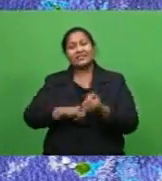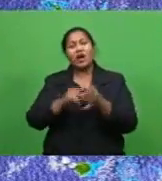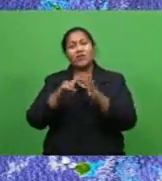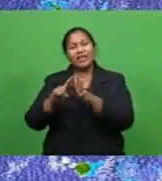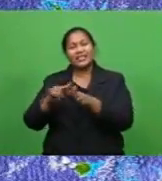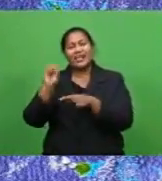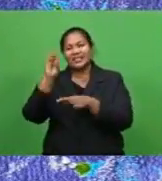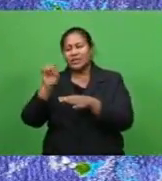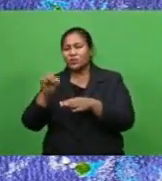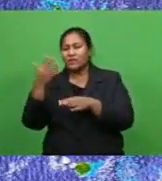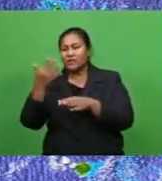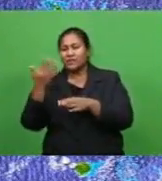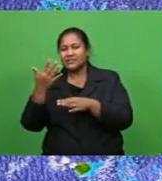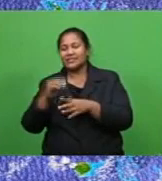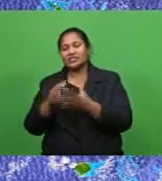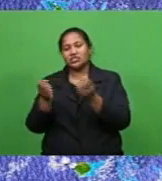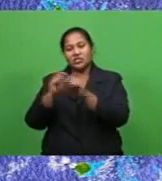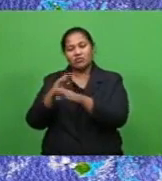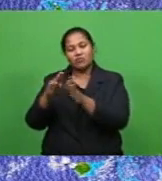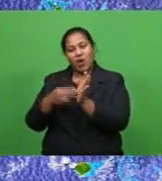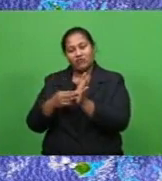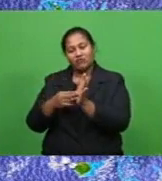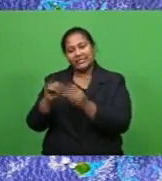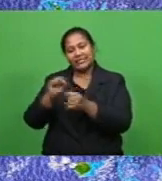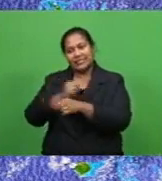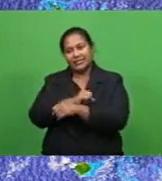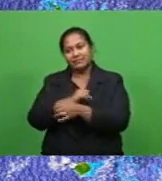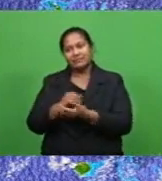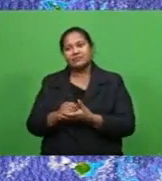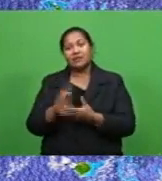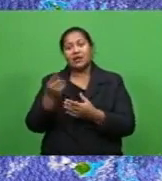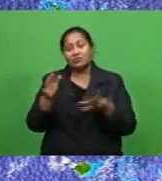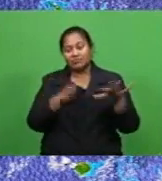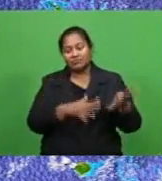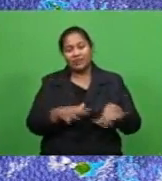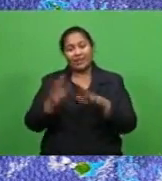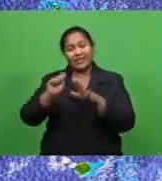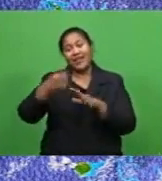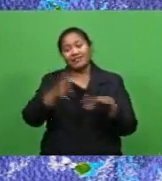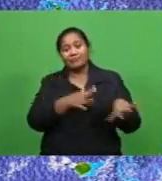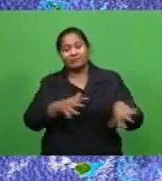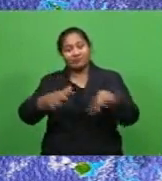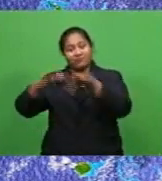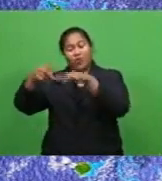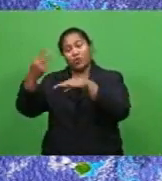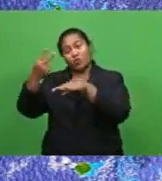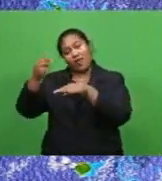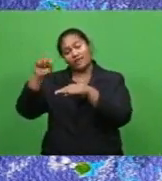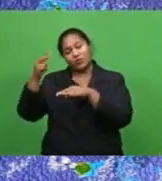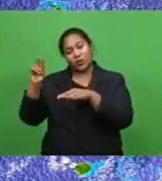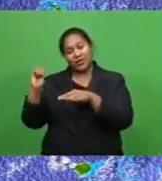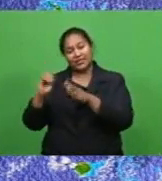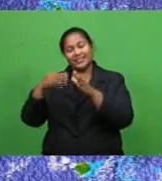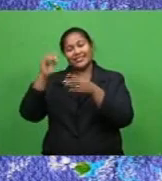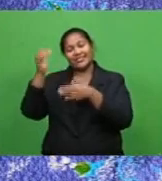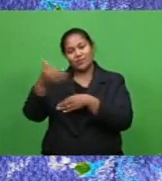15 knots moderate seas turning to the tides the next high tide is at 12 20 a.m.